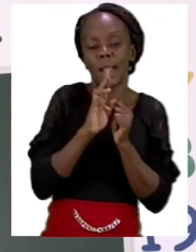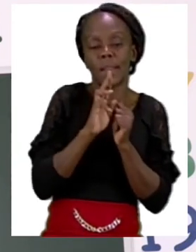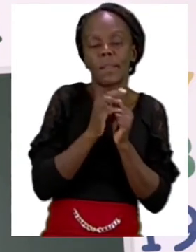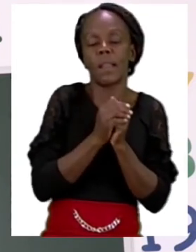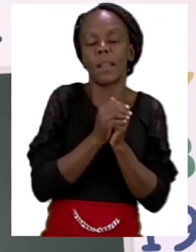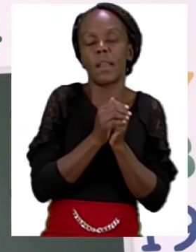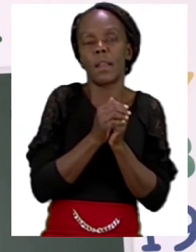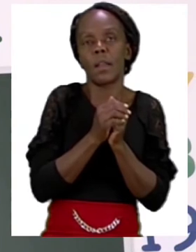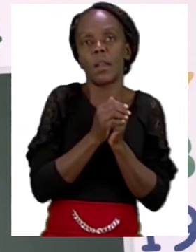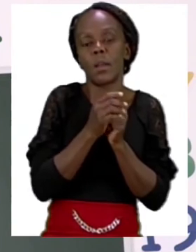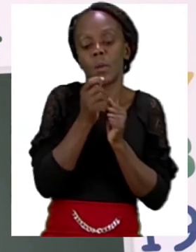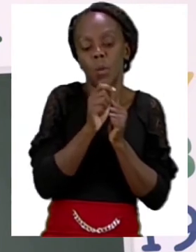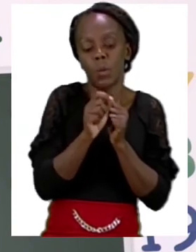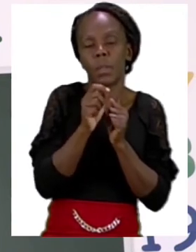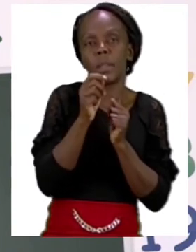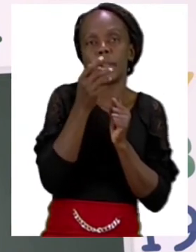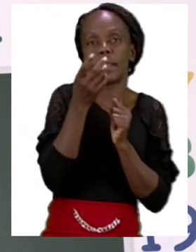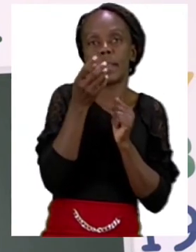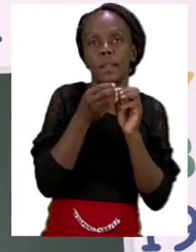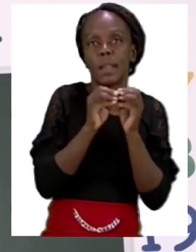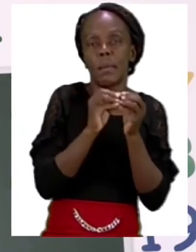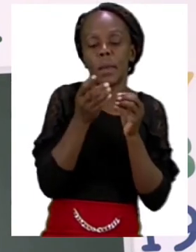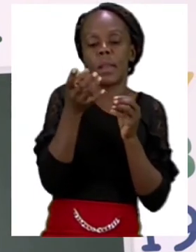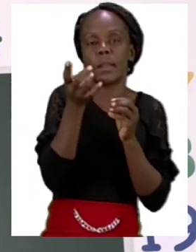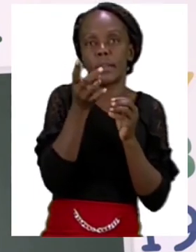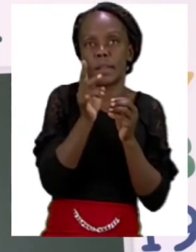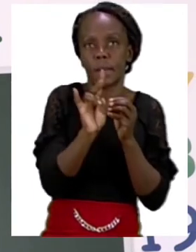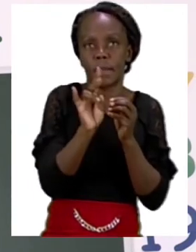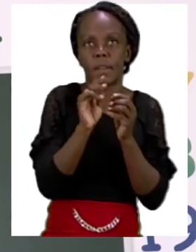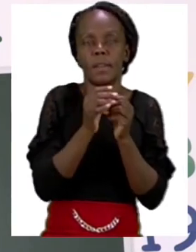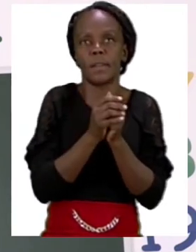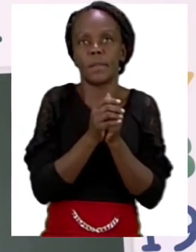seven. So we are going to write our seven.